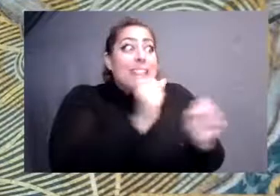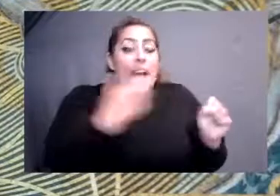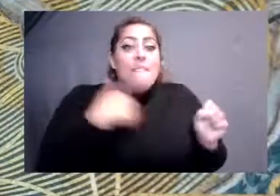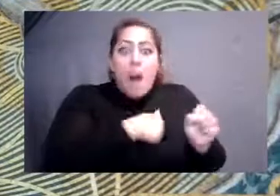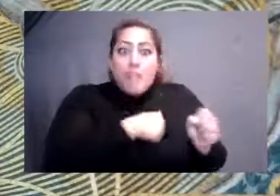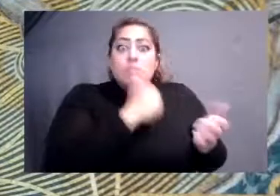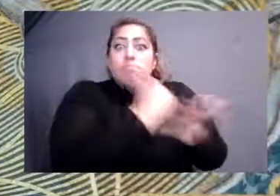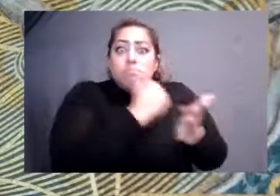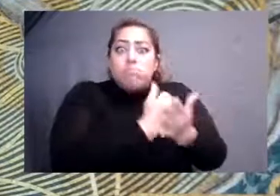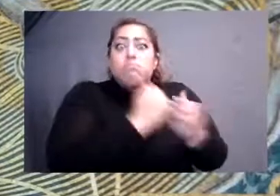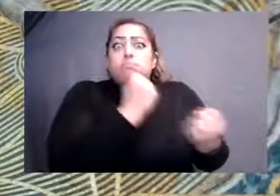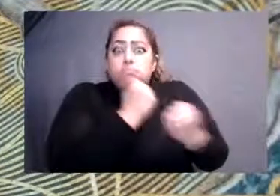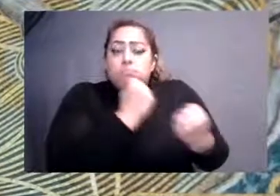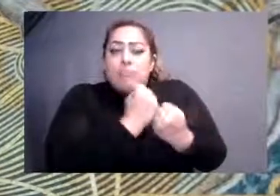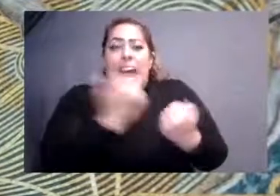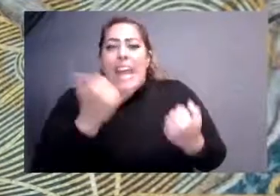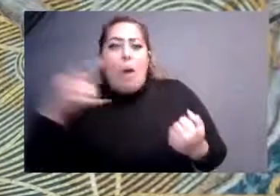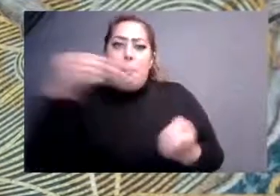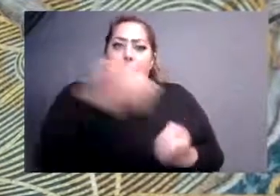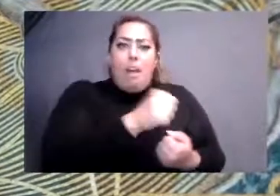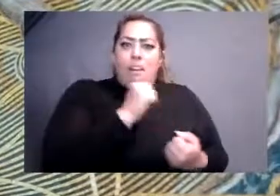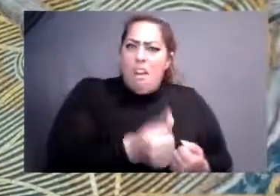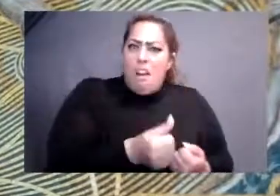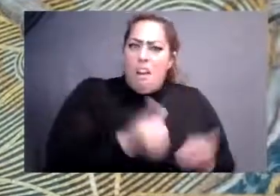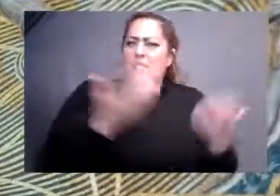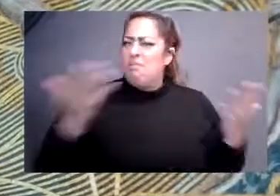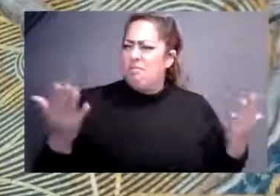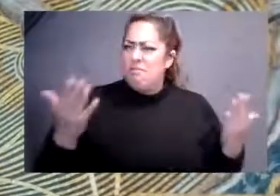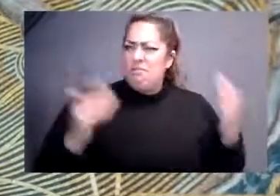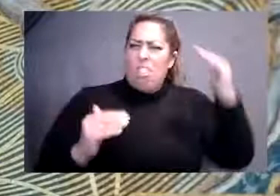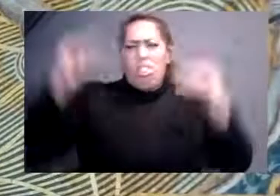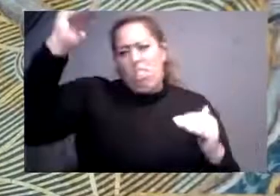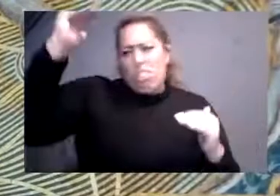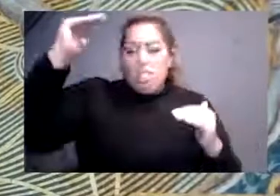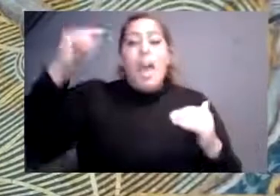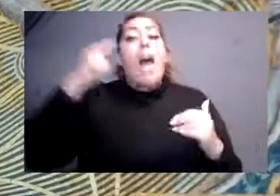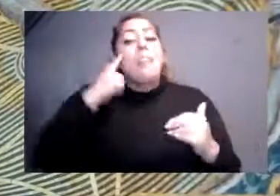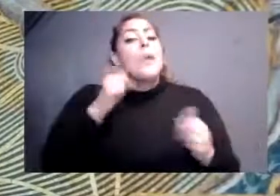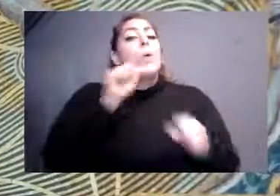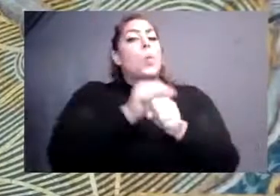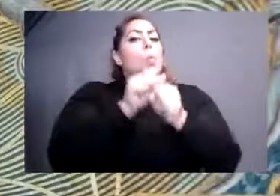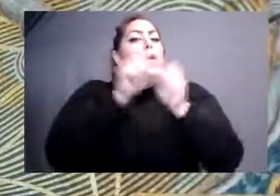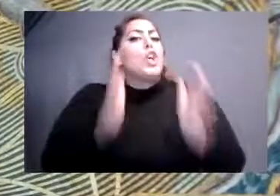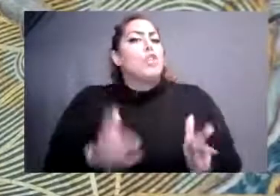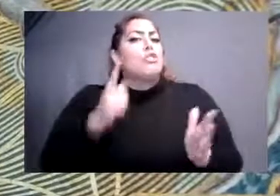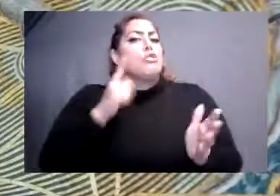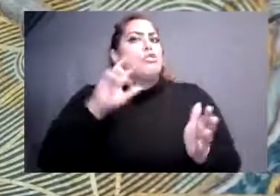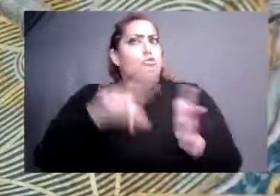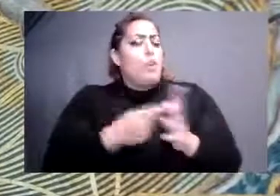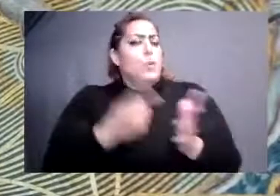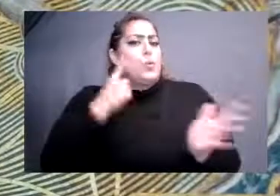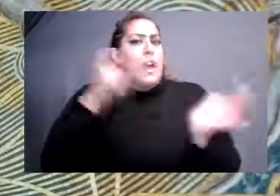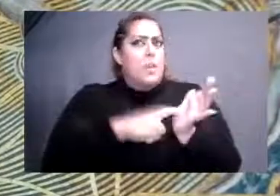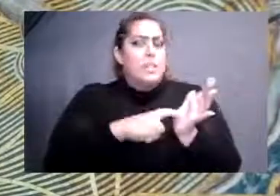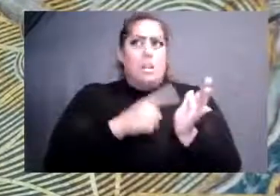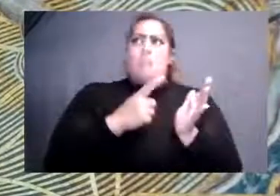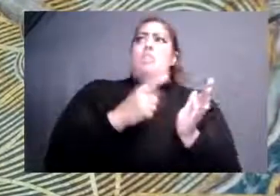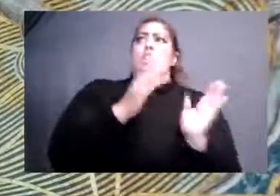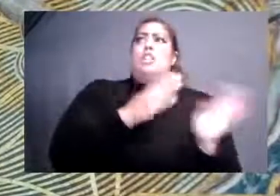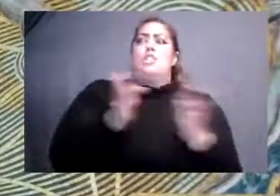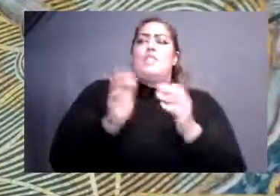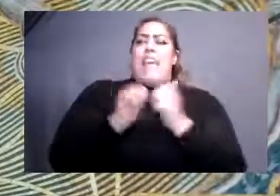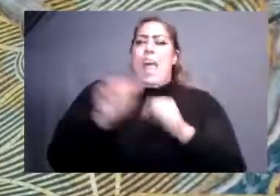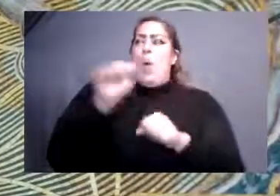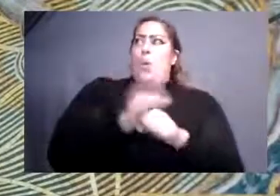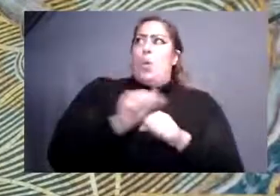health care benefits. So I think workers are really starting to see a shift in how work is being done,